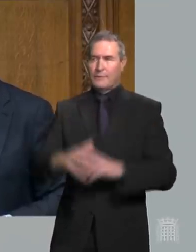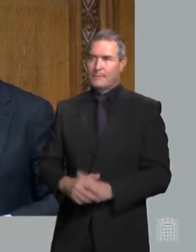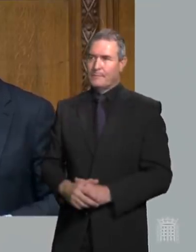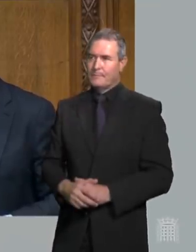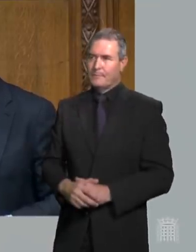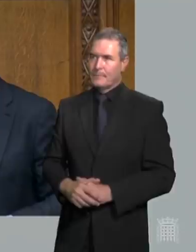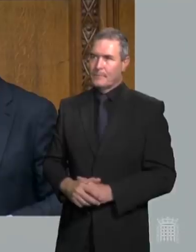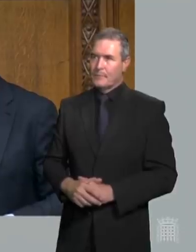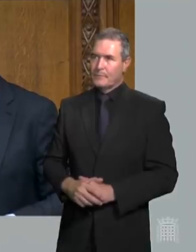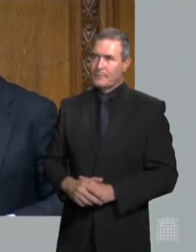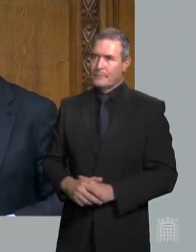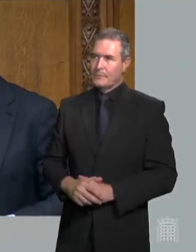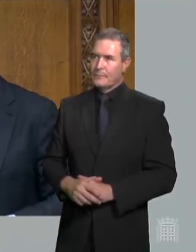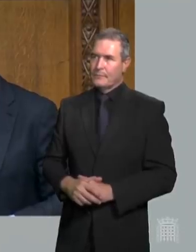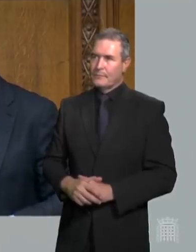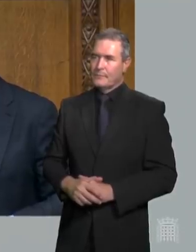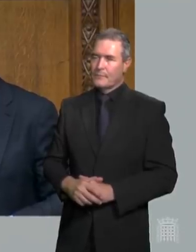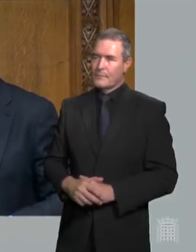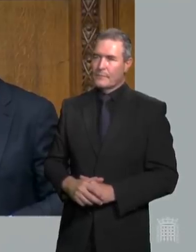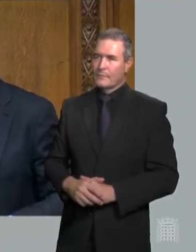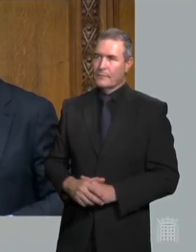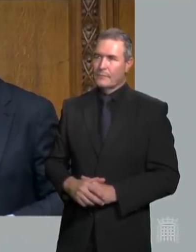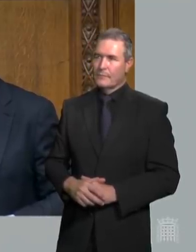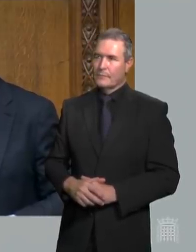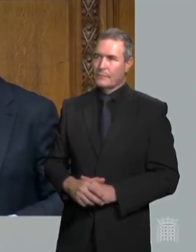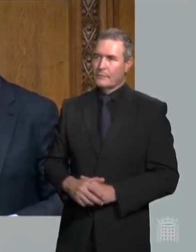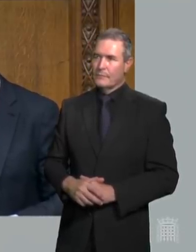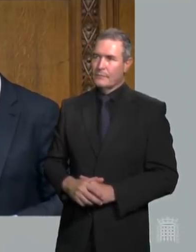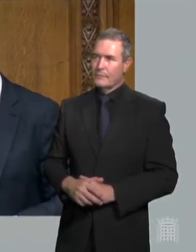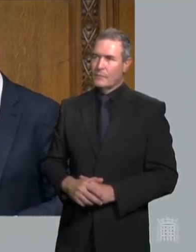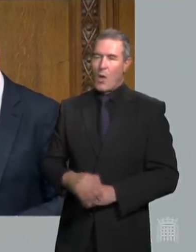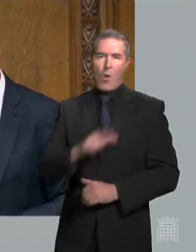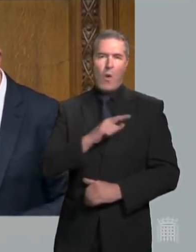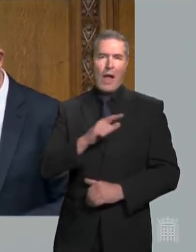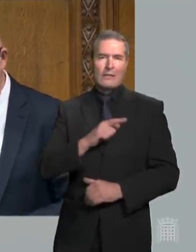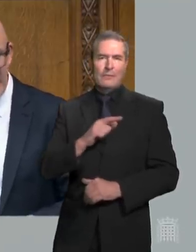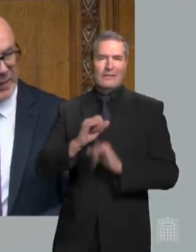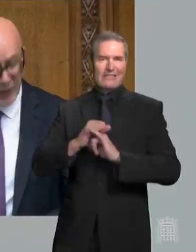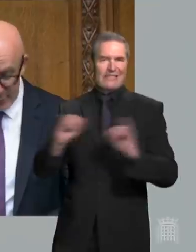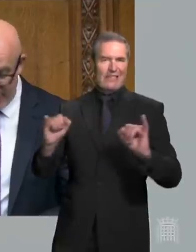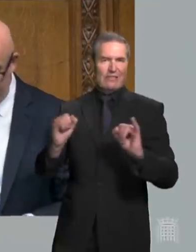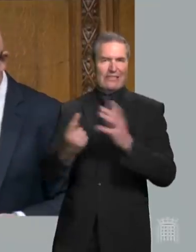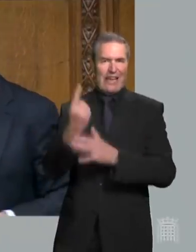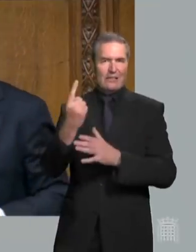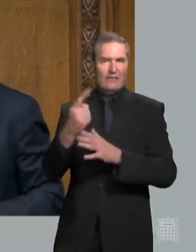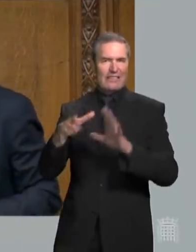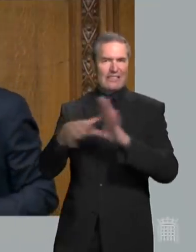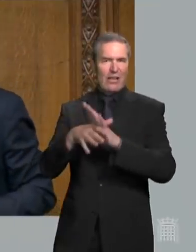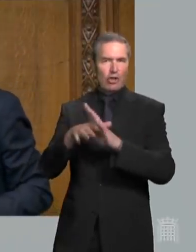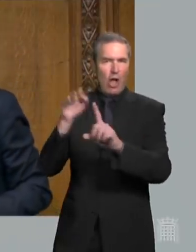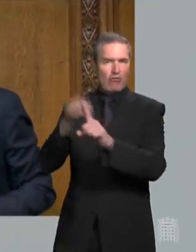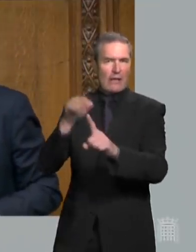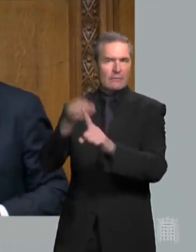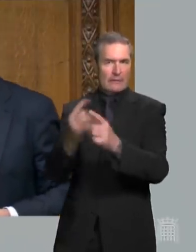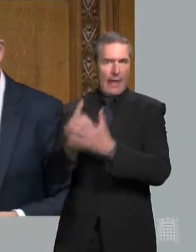to a recall despite being a serious case of sexual harassment and actually the public doesn't understand